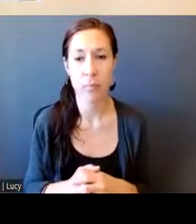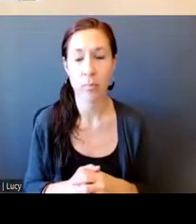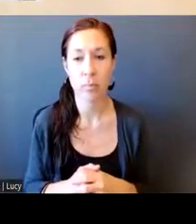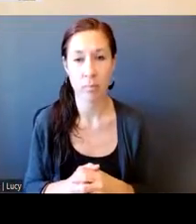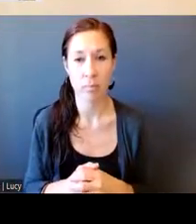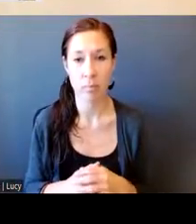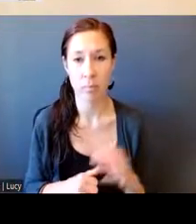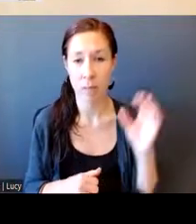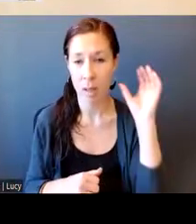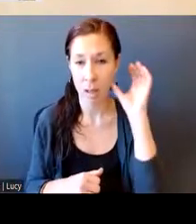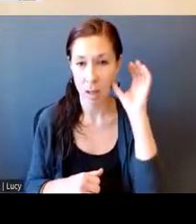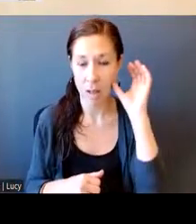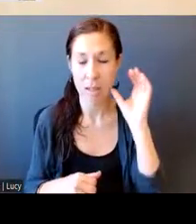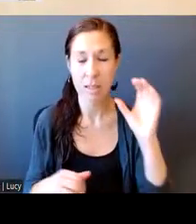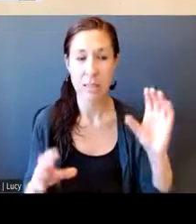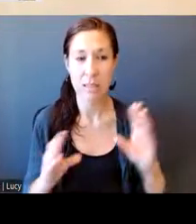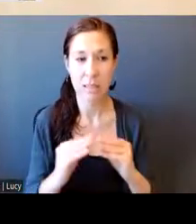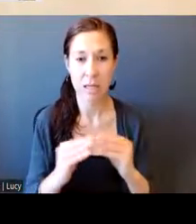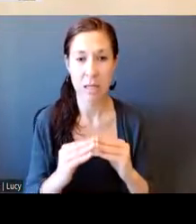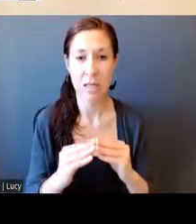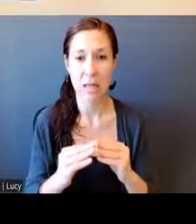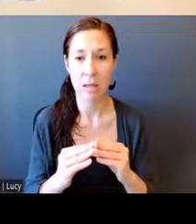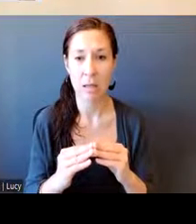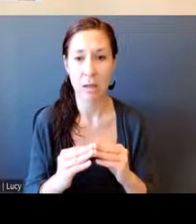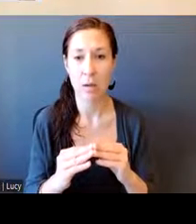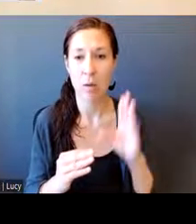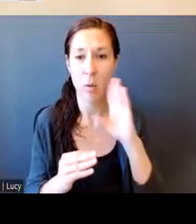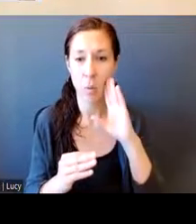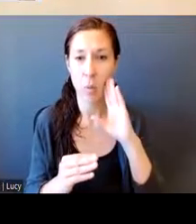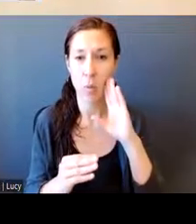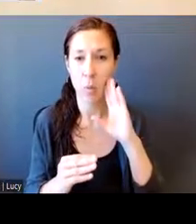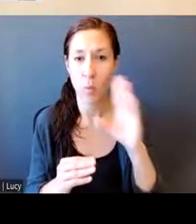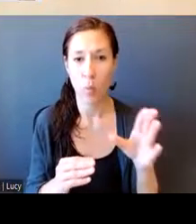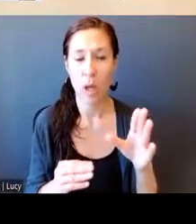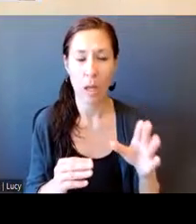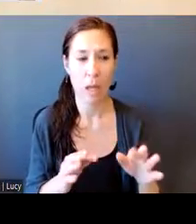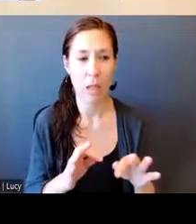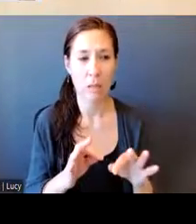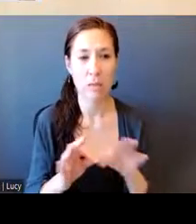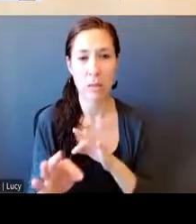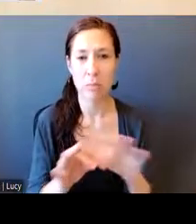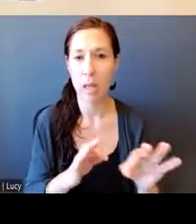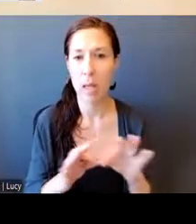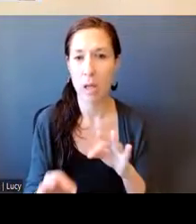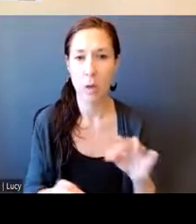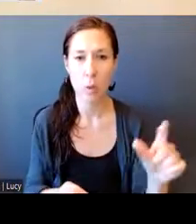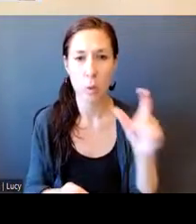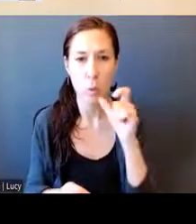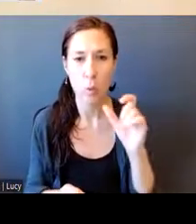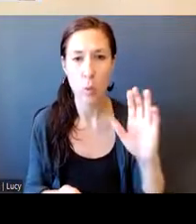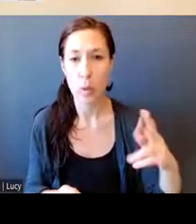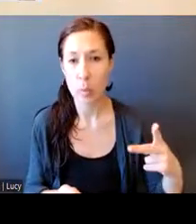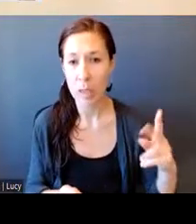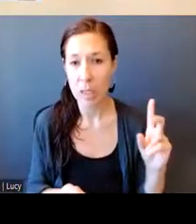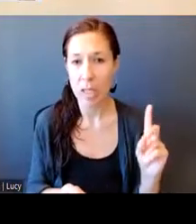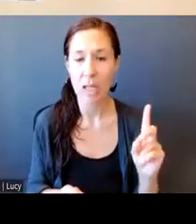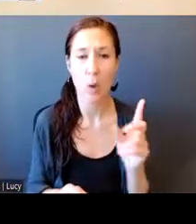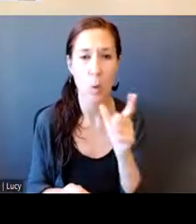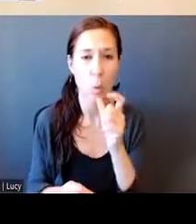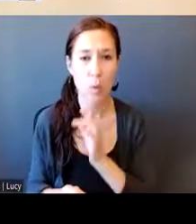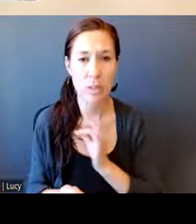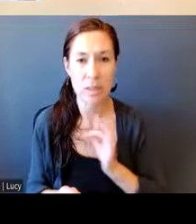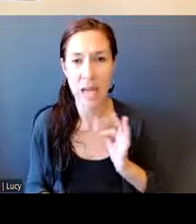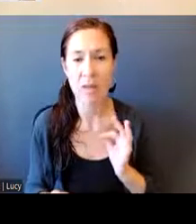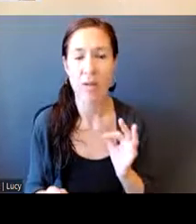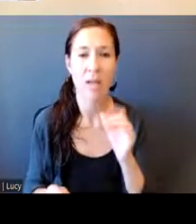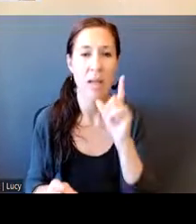who BPD is, um, BPD, so Boston Police Department. So it's not just people who arrest someone, but knowing what the clerk's office does,